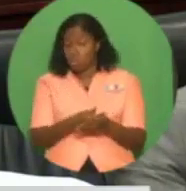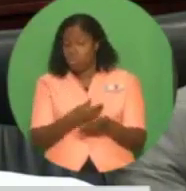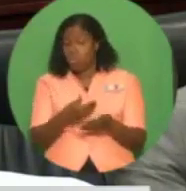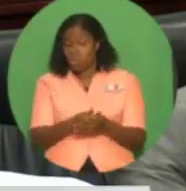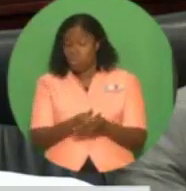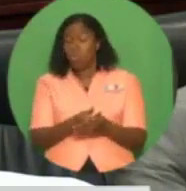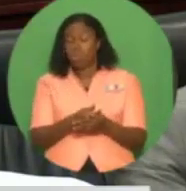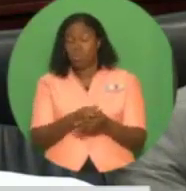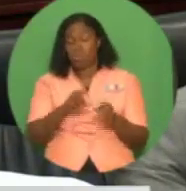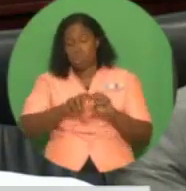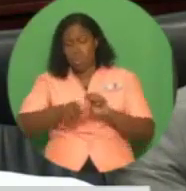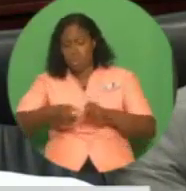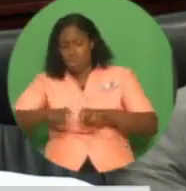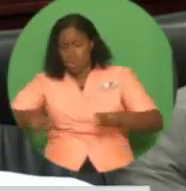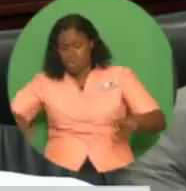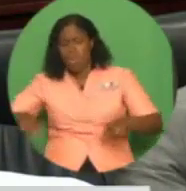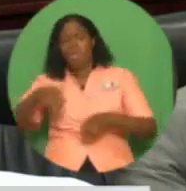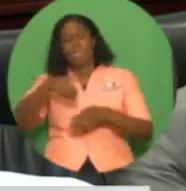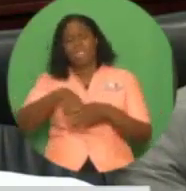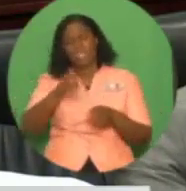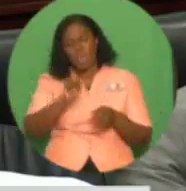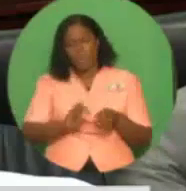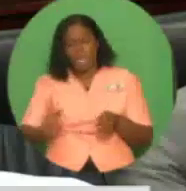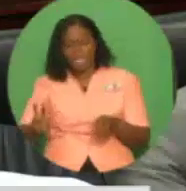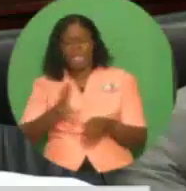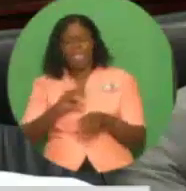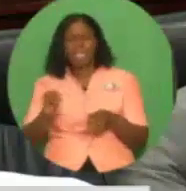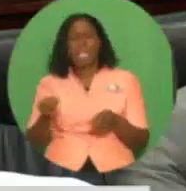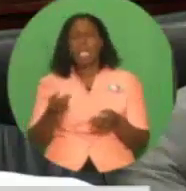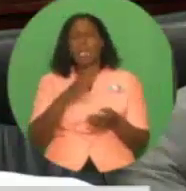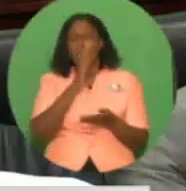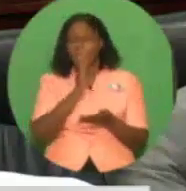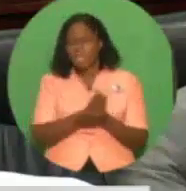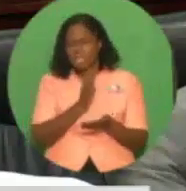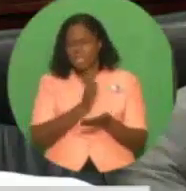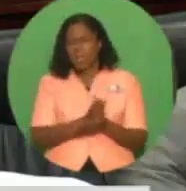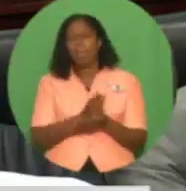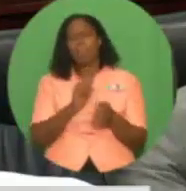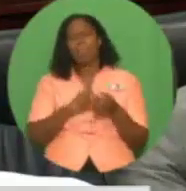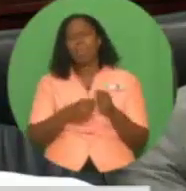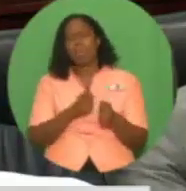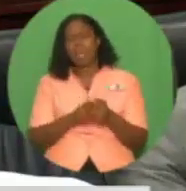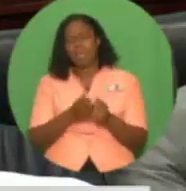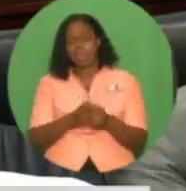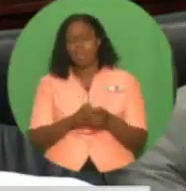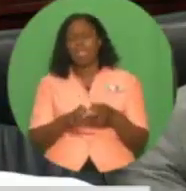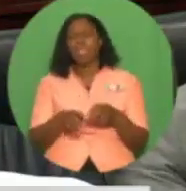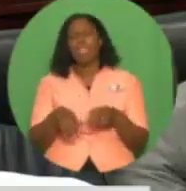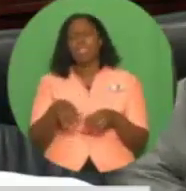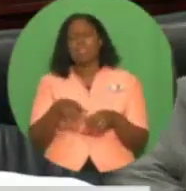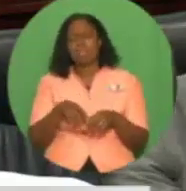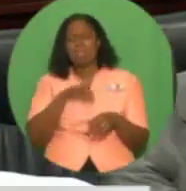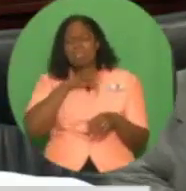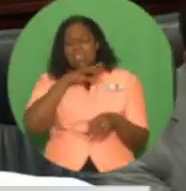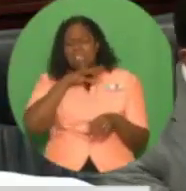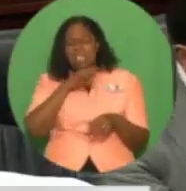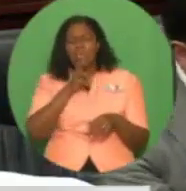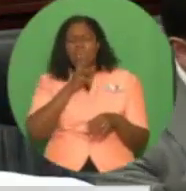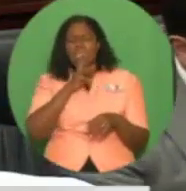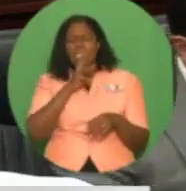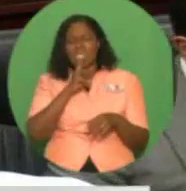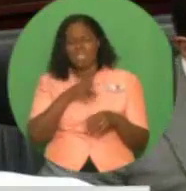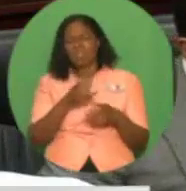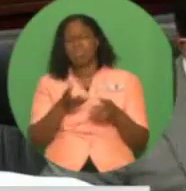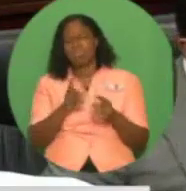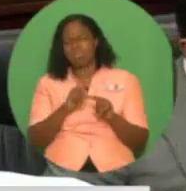the commissioning of which will also mitigate problems of coastal pollution. The construction of a marina in Southwest Tobago,